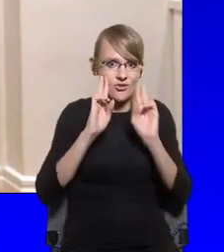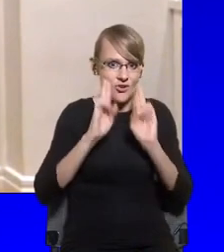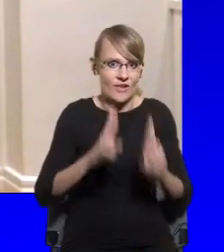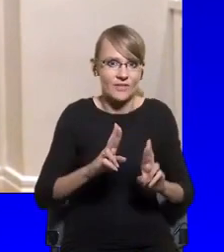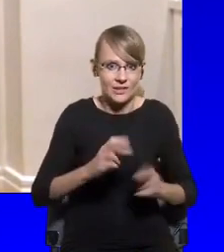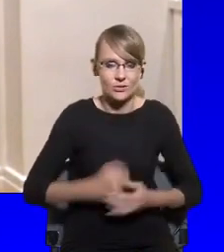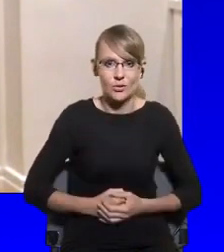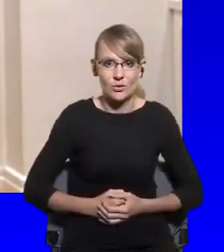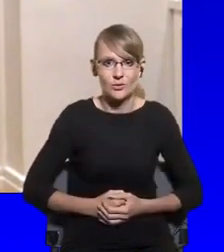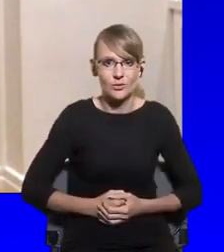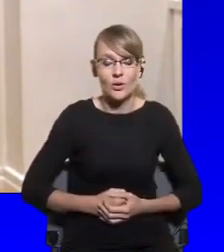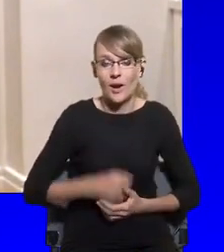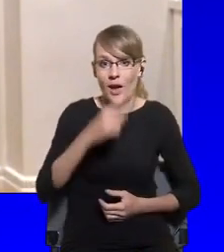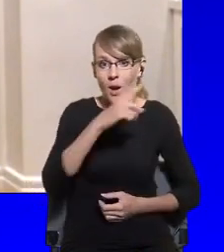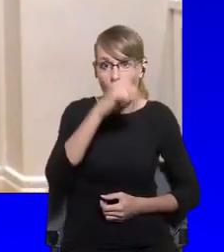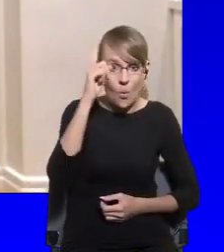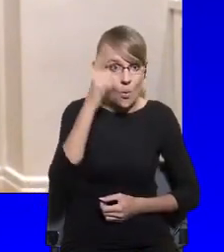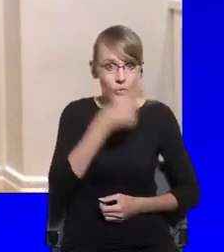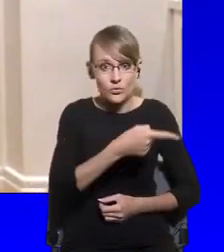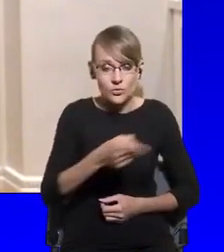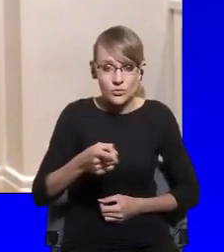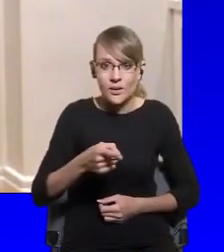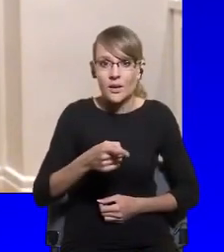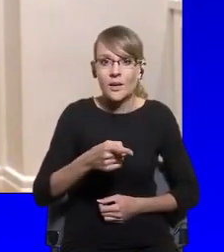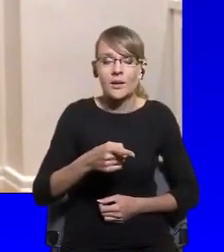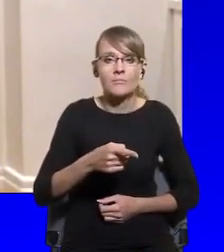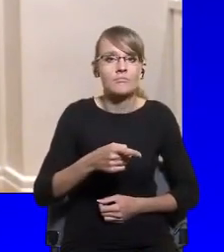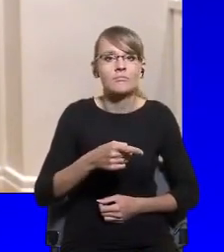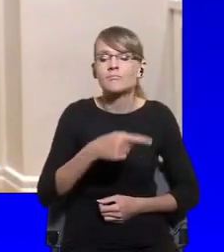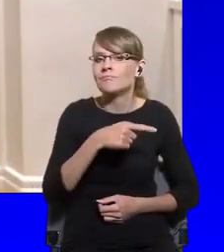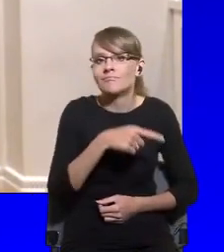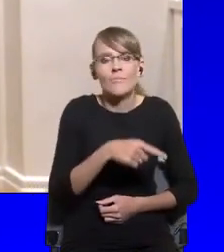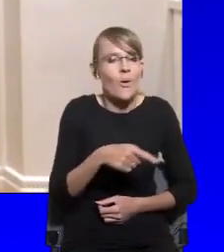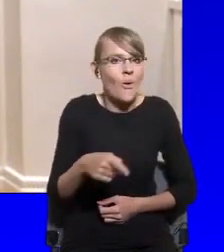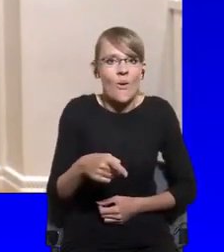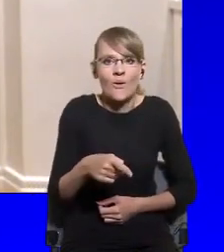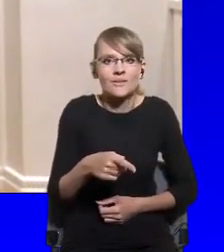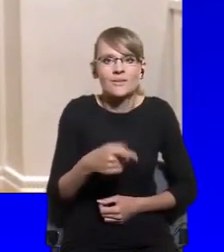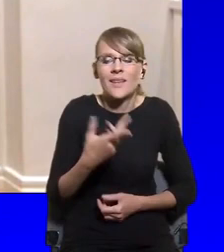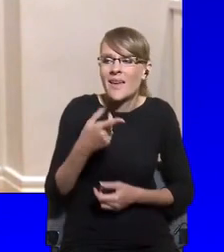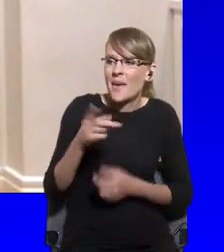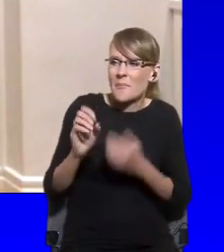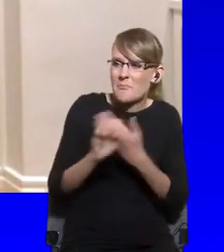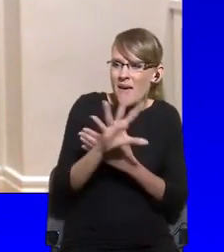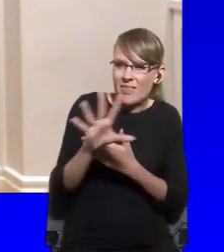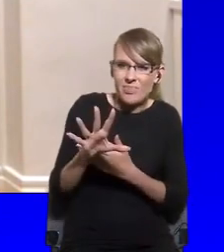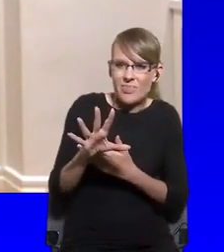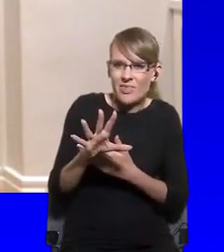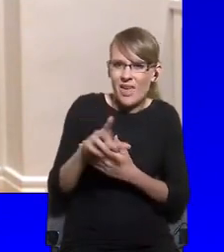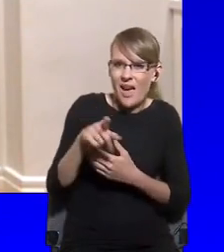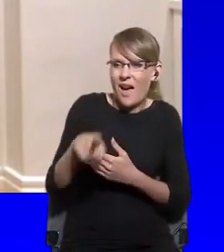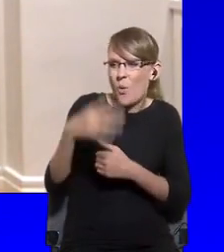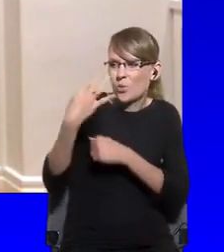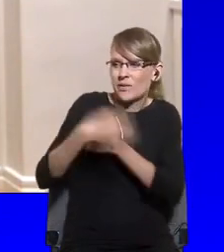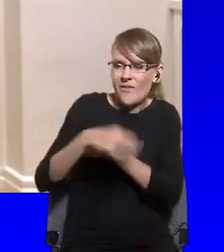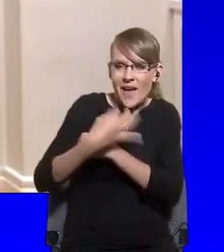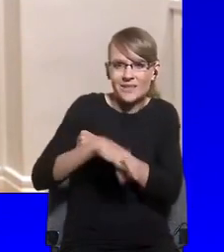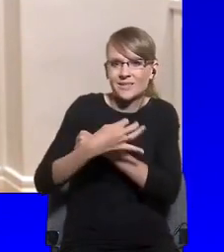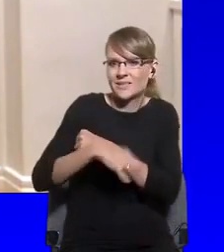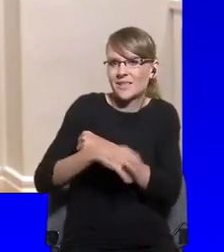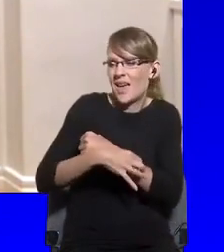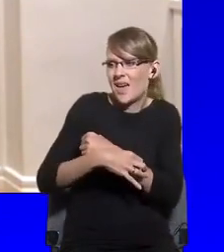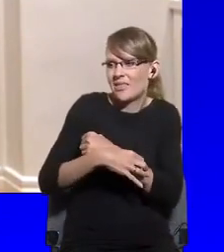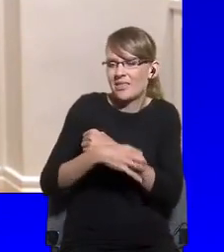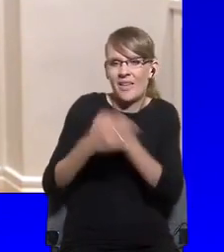all elites, including the media, including academia, including all these numbers that you say would bring accountability to